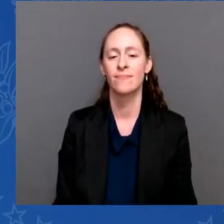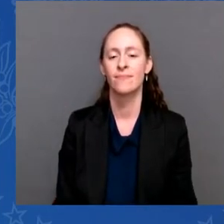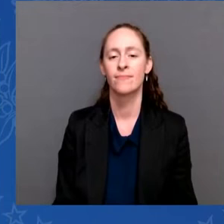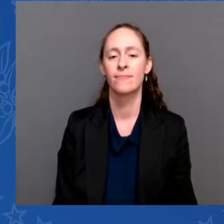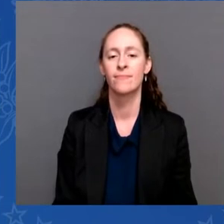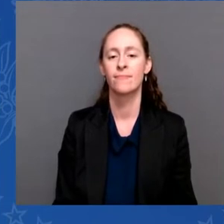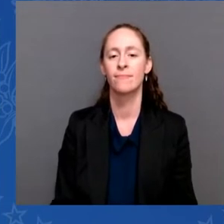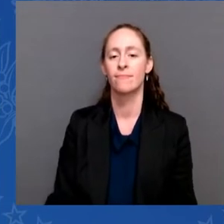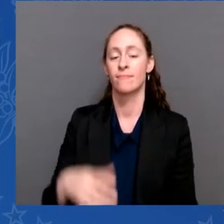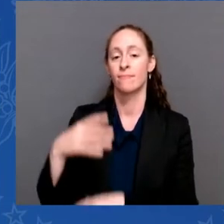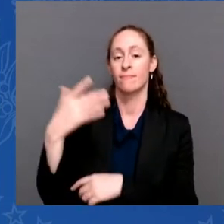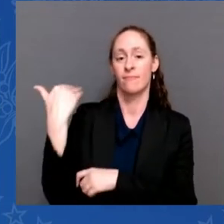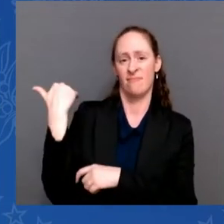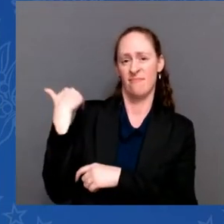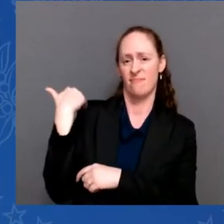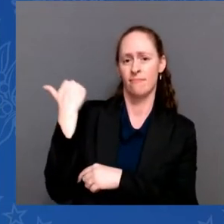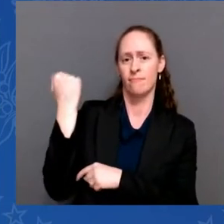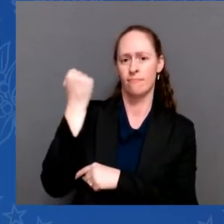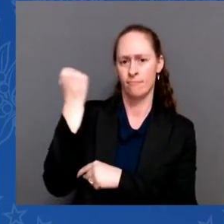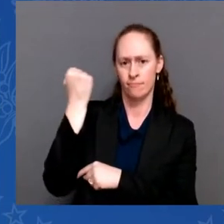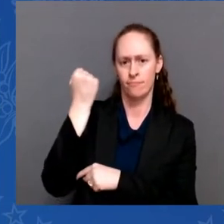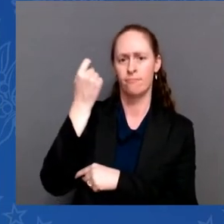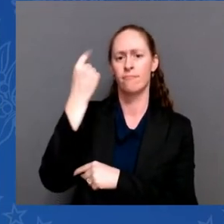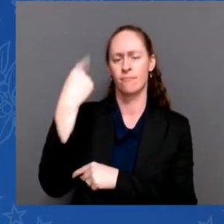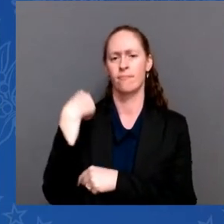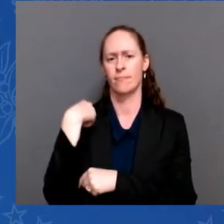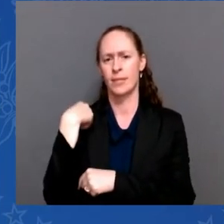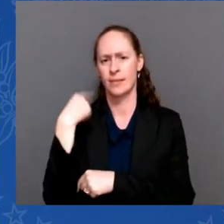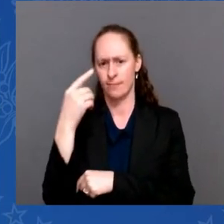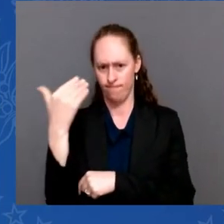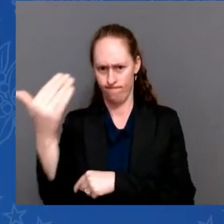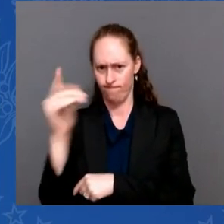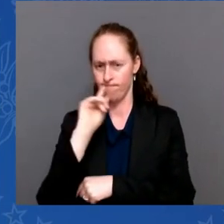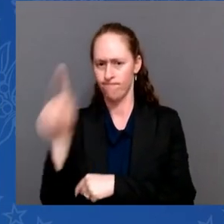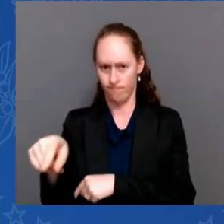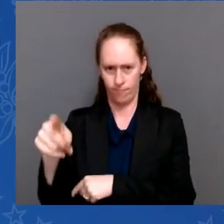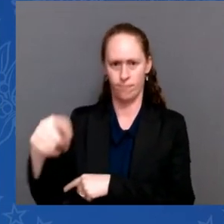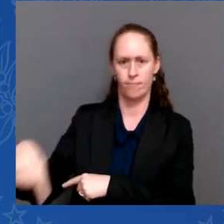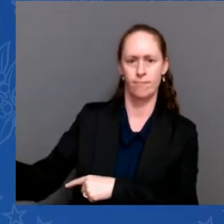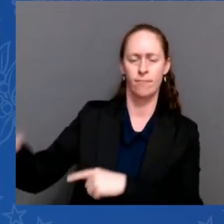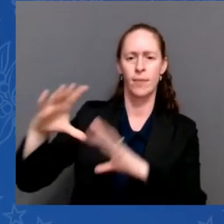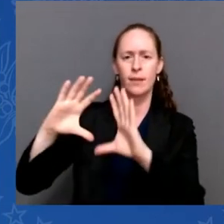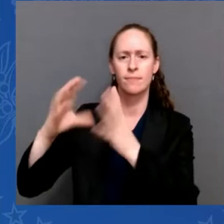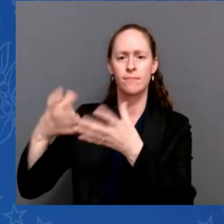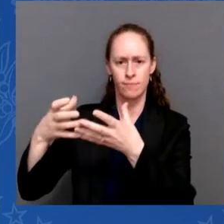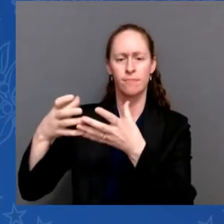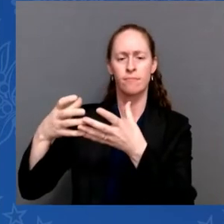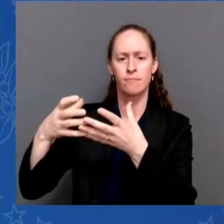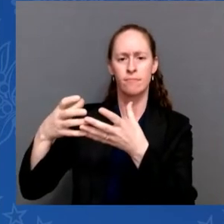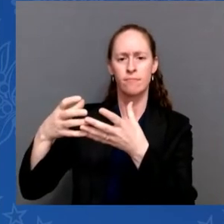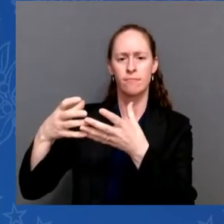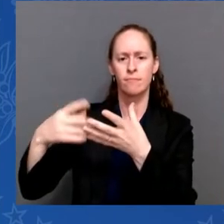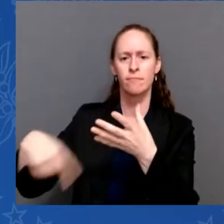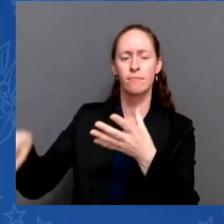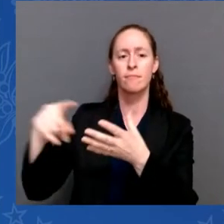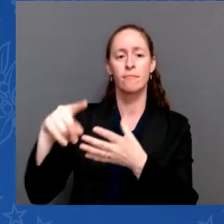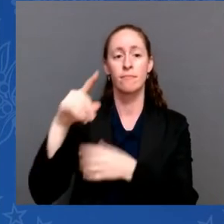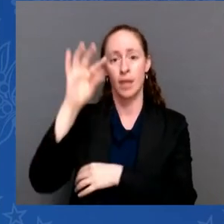airstrike in Kabul, Afghanistan, that killed the emir of al Qaeda, Eamon al-Zawiri.